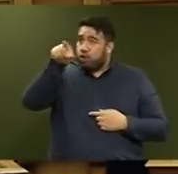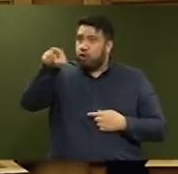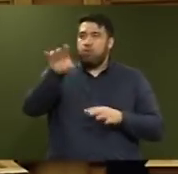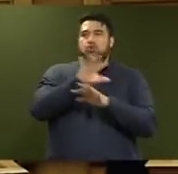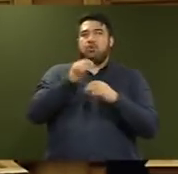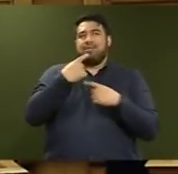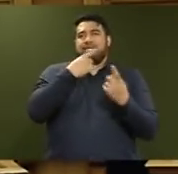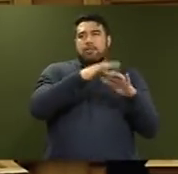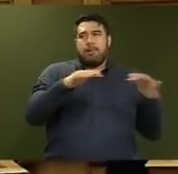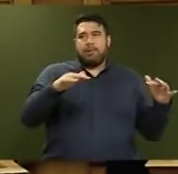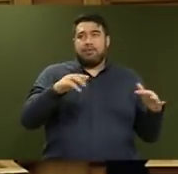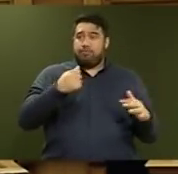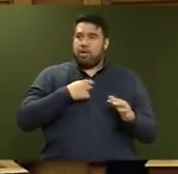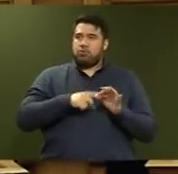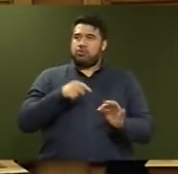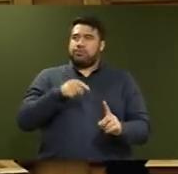the New Zealand public?